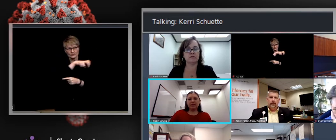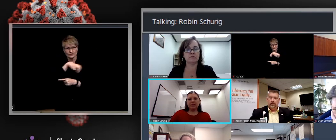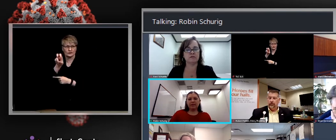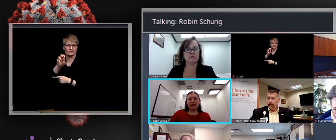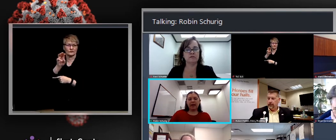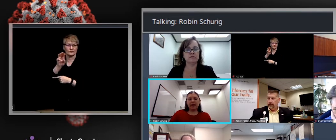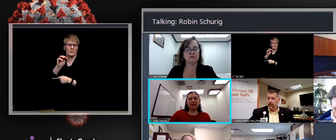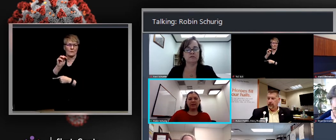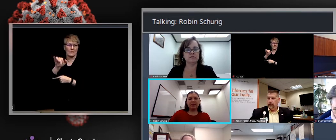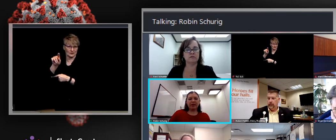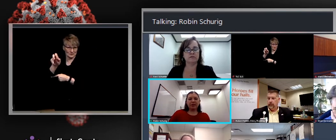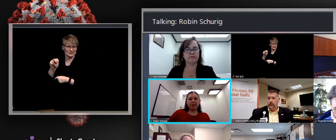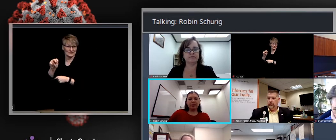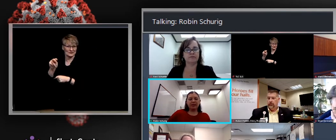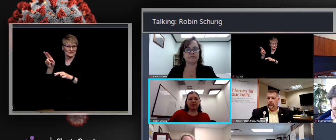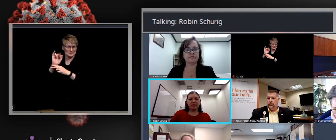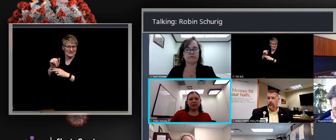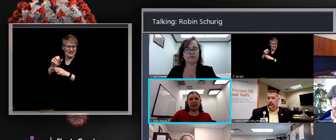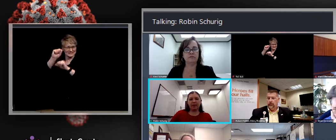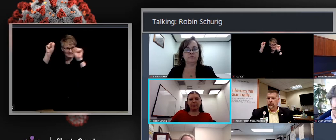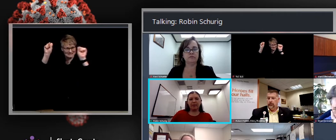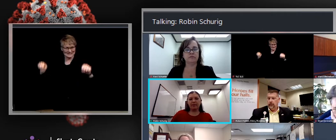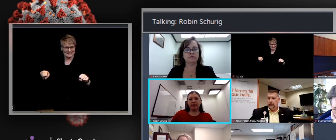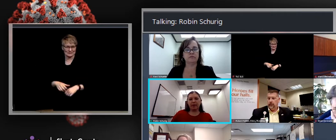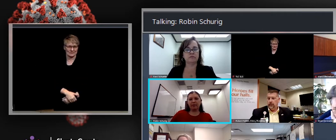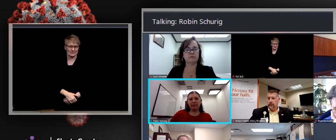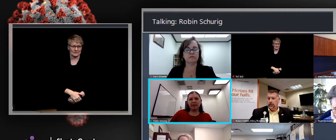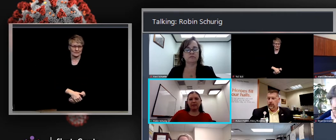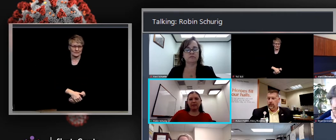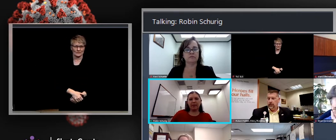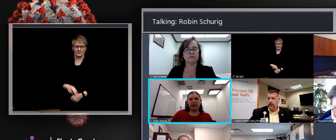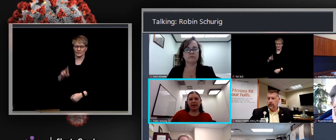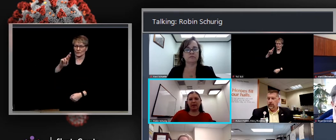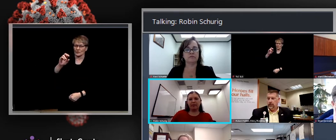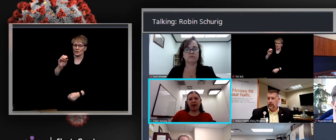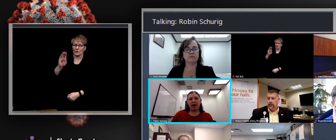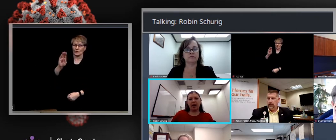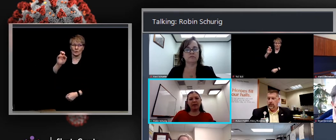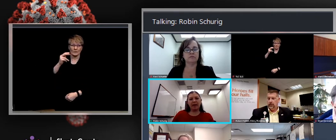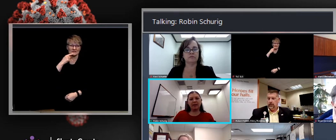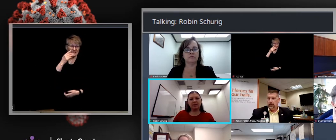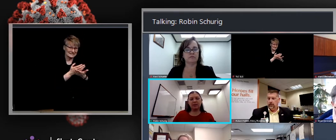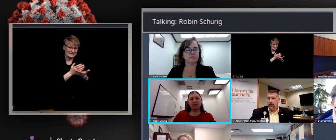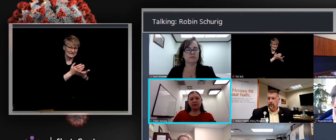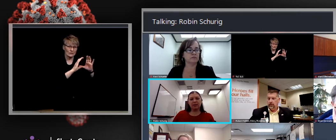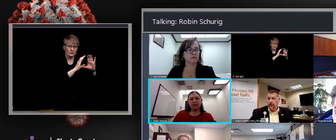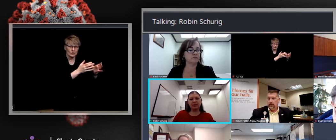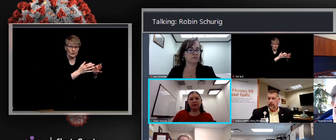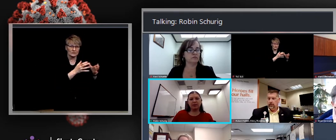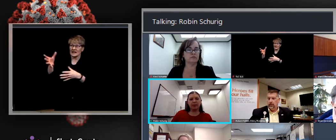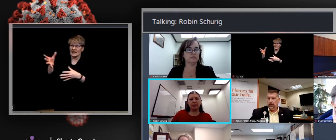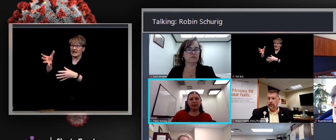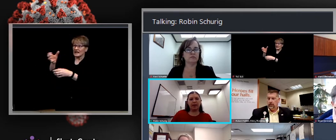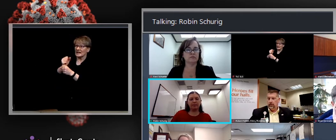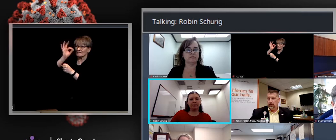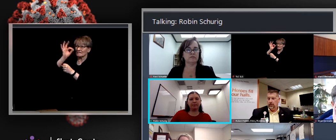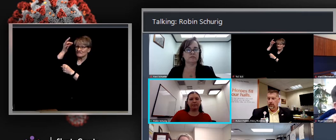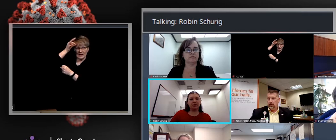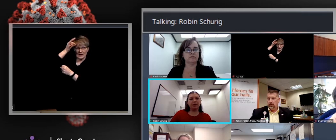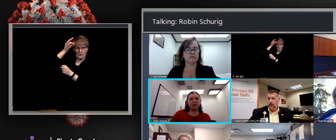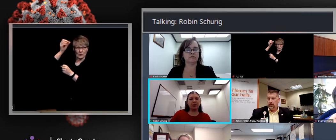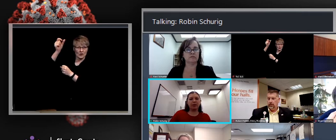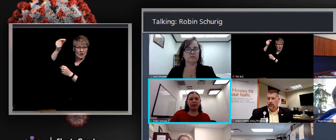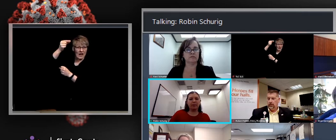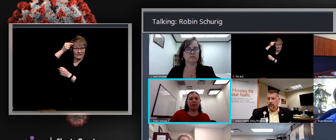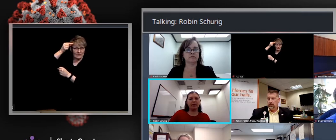Yeah, so we still have some providers who receive their vaccine directly from the federal government. And so they have not been asked necessarily to